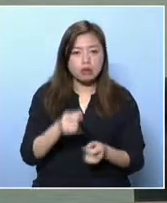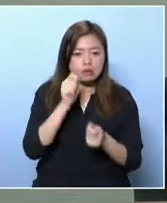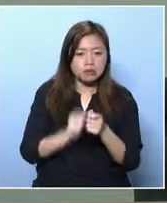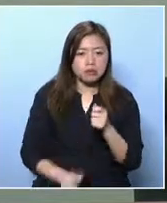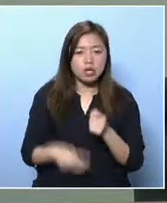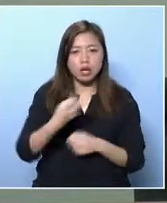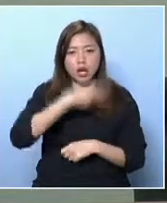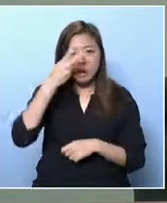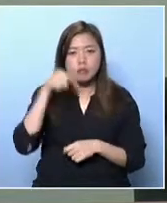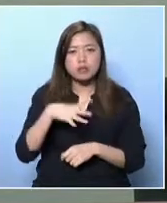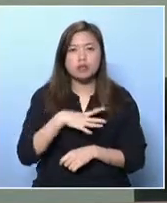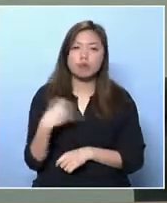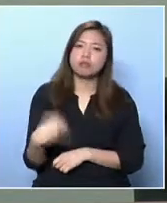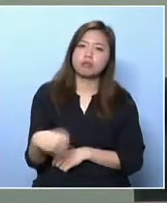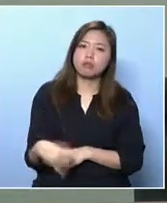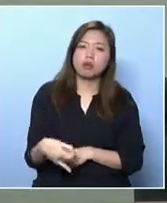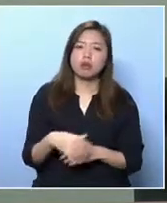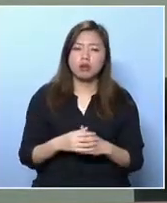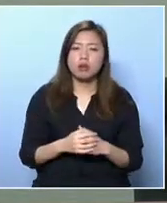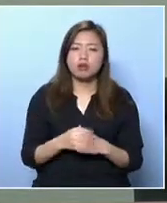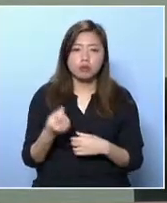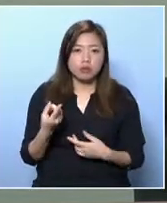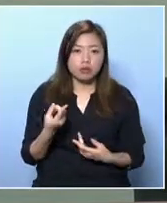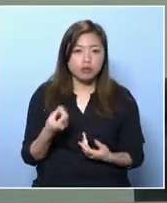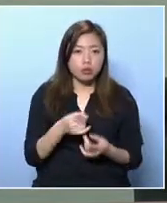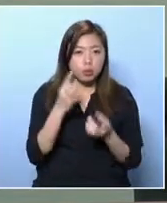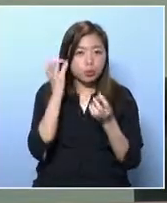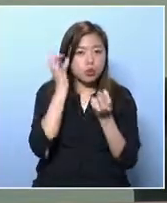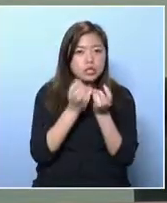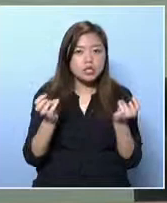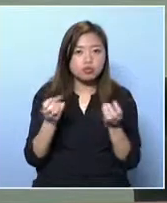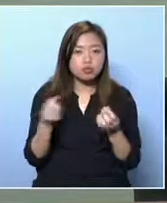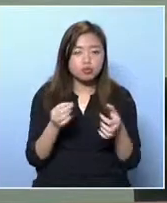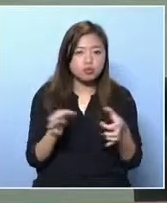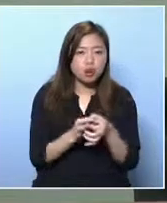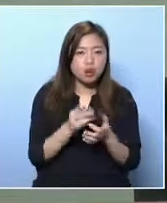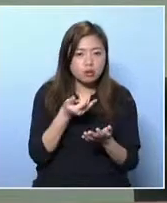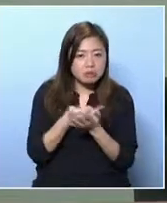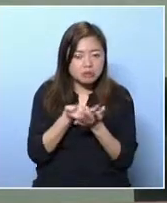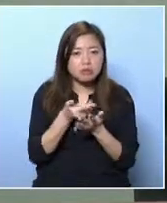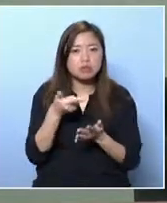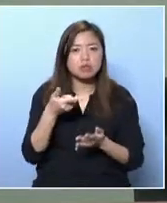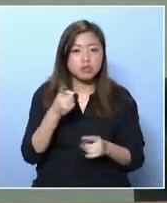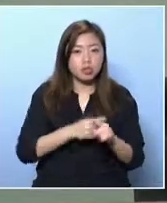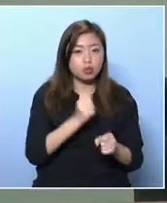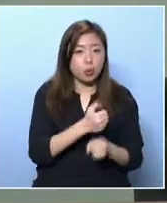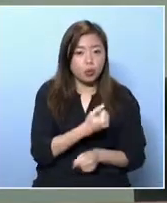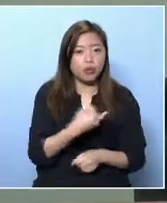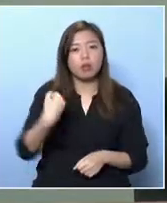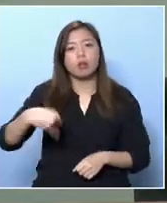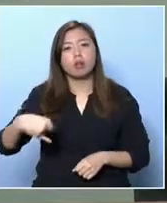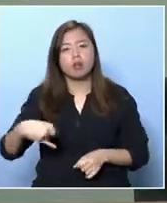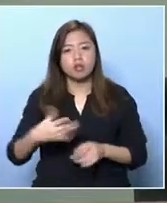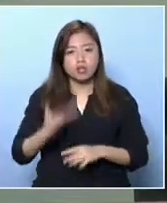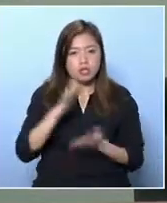measures, and it's not easy to monitor the evolving situation of poverty. And the effectiveness of policy